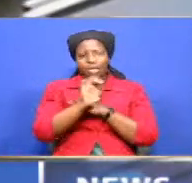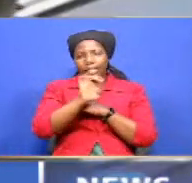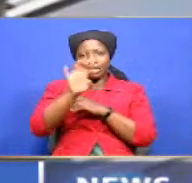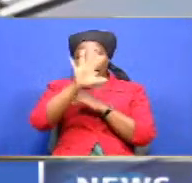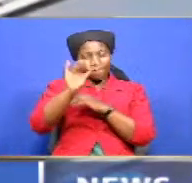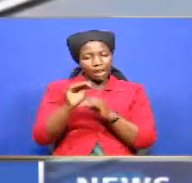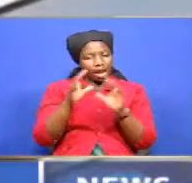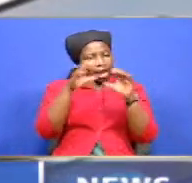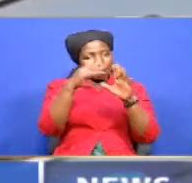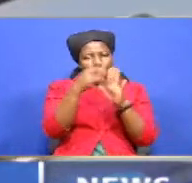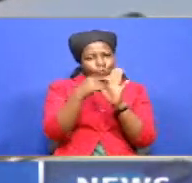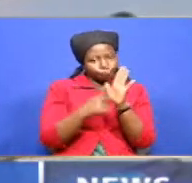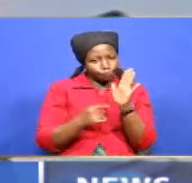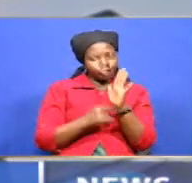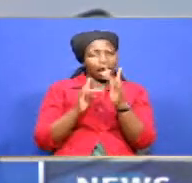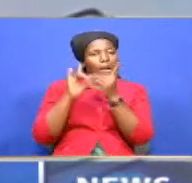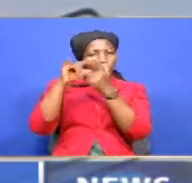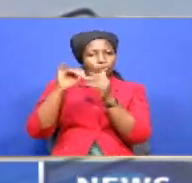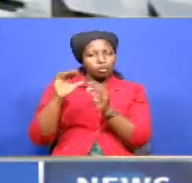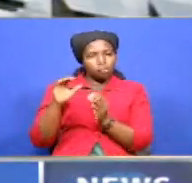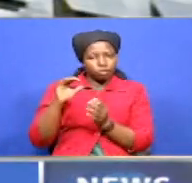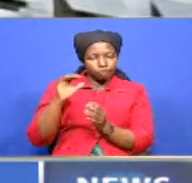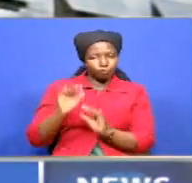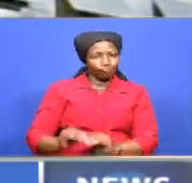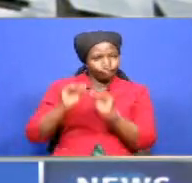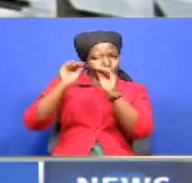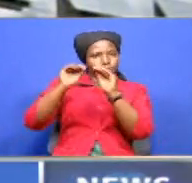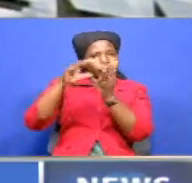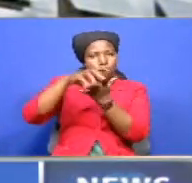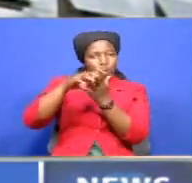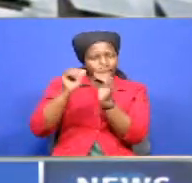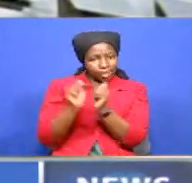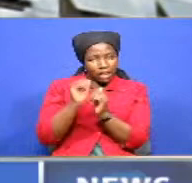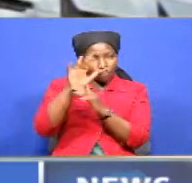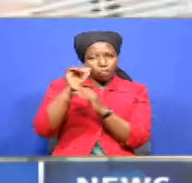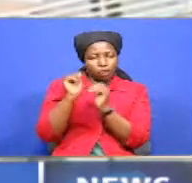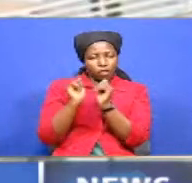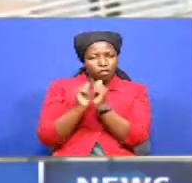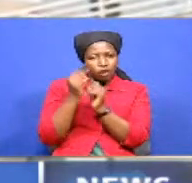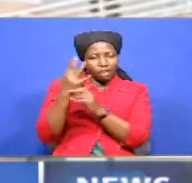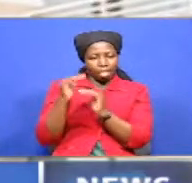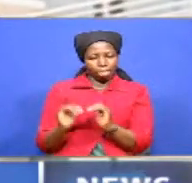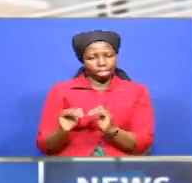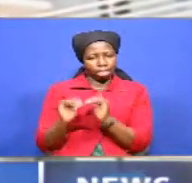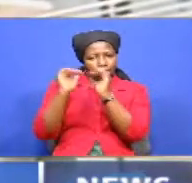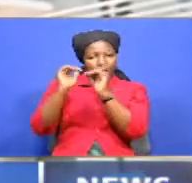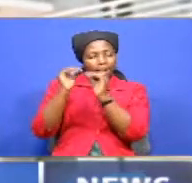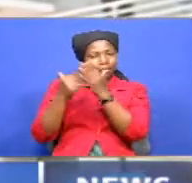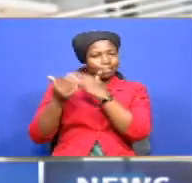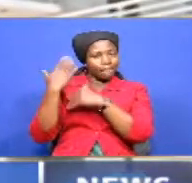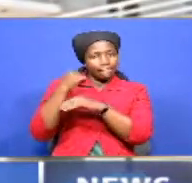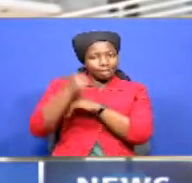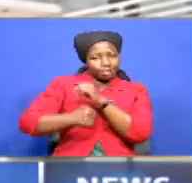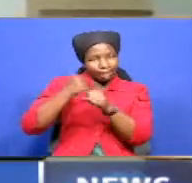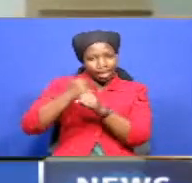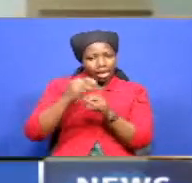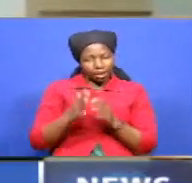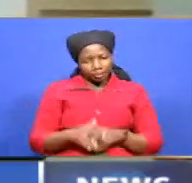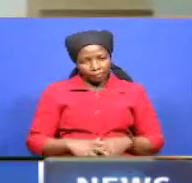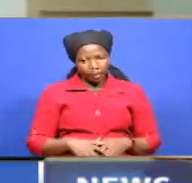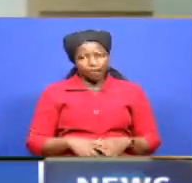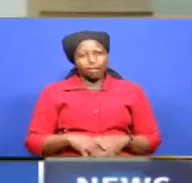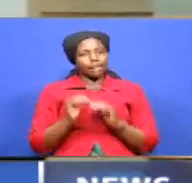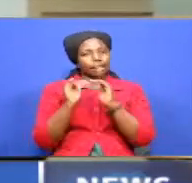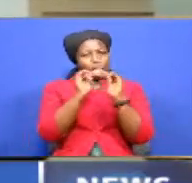companies climbing to 10th position from 14th last year with the market capitalization of 1 trillion shillings equity group